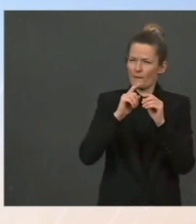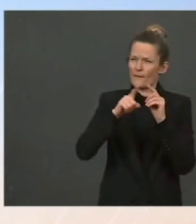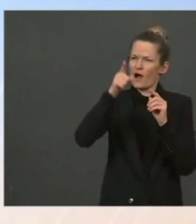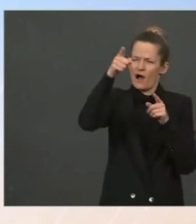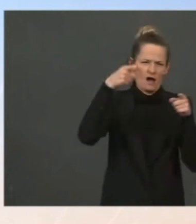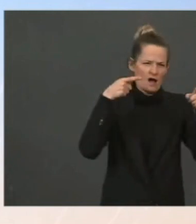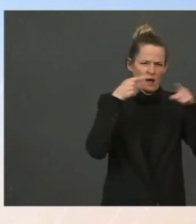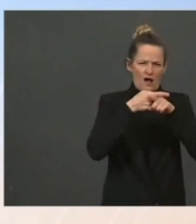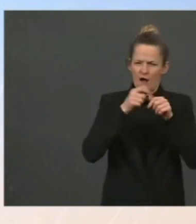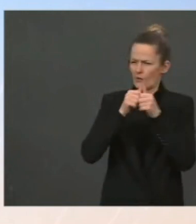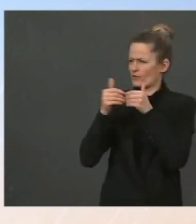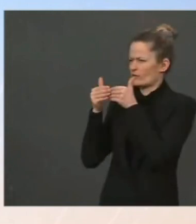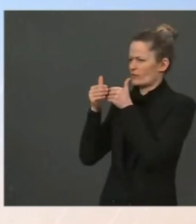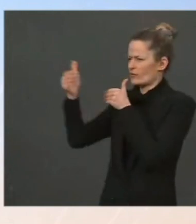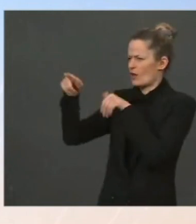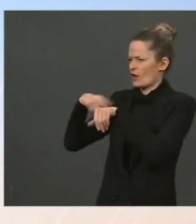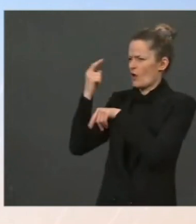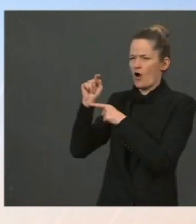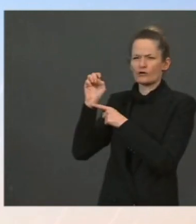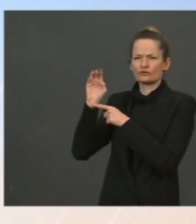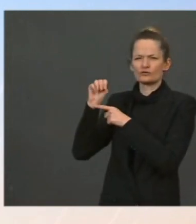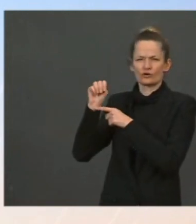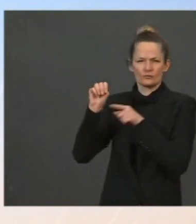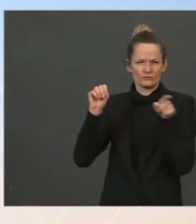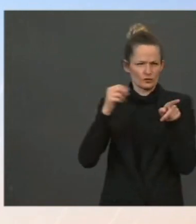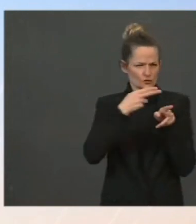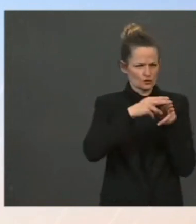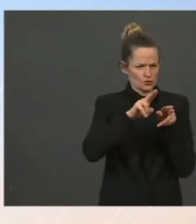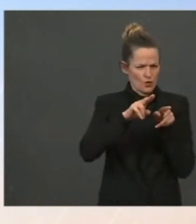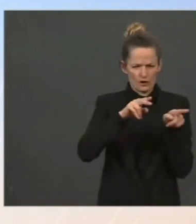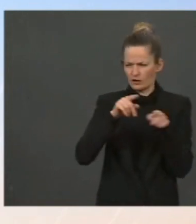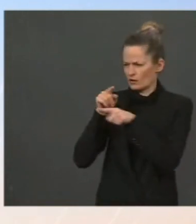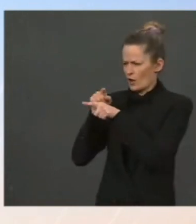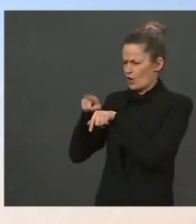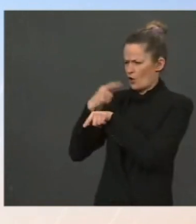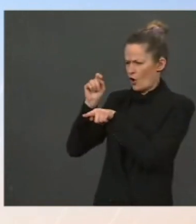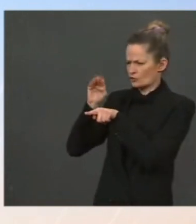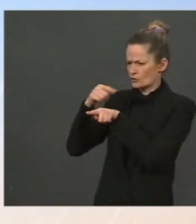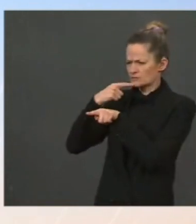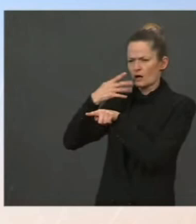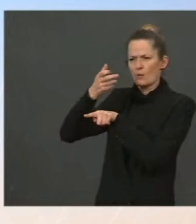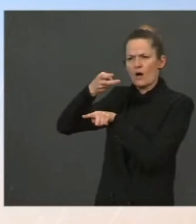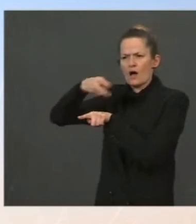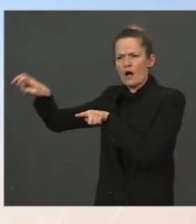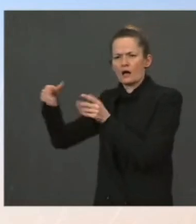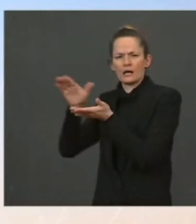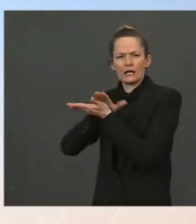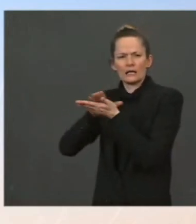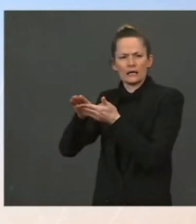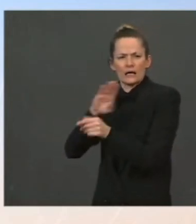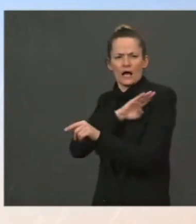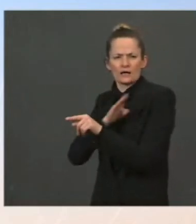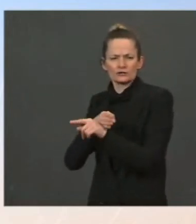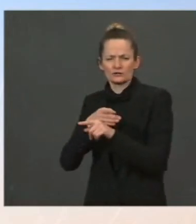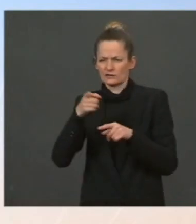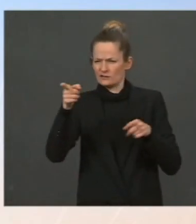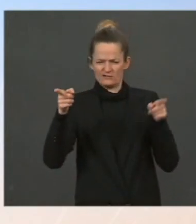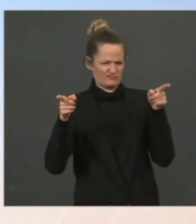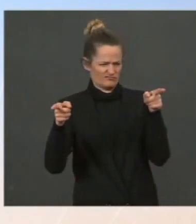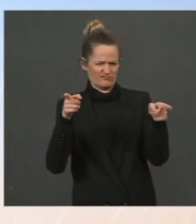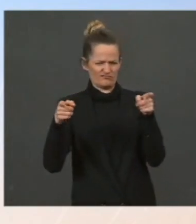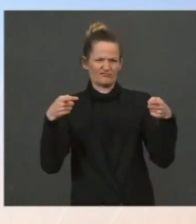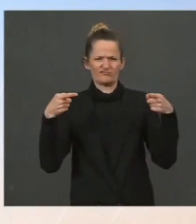of completely transitioning the country toward clean energy? I mean, it's two very different messages. It is. Well, I mean, the message is that we are in a transition.